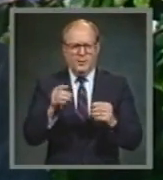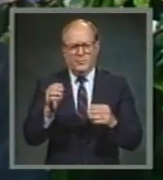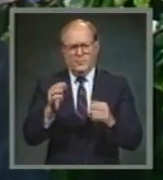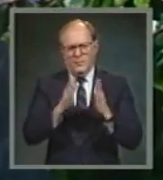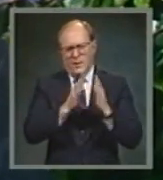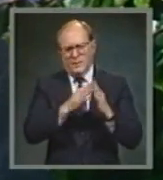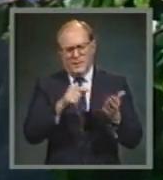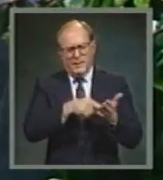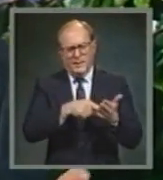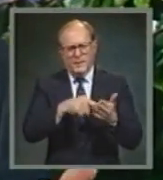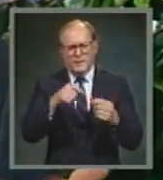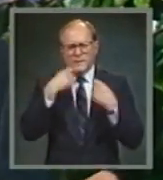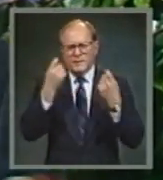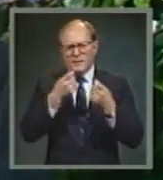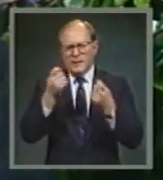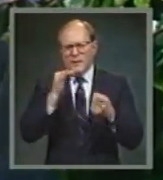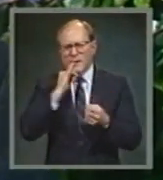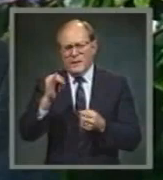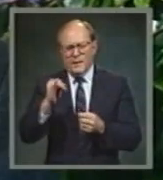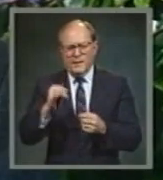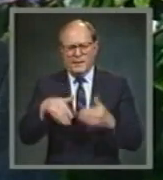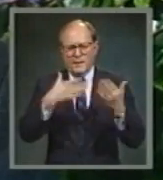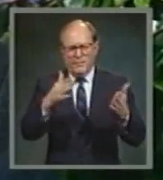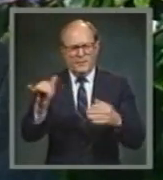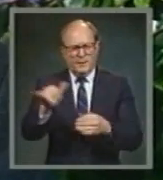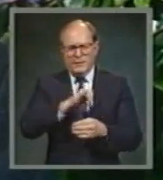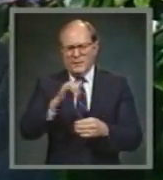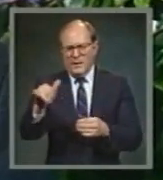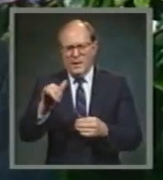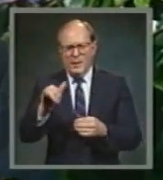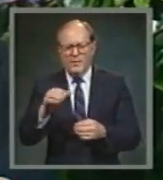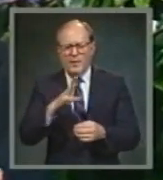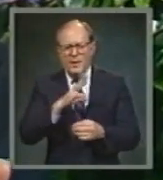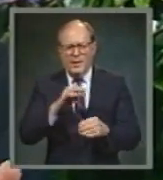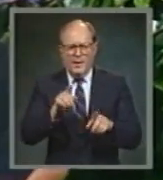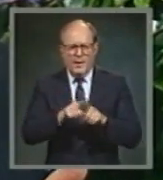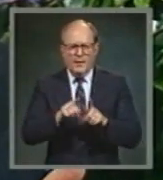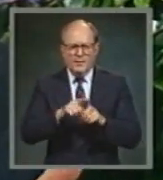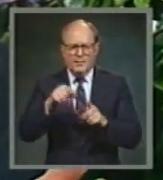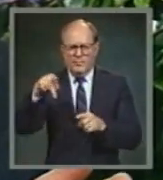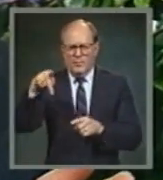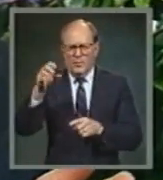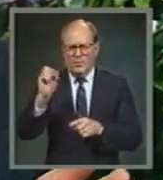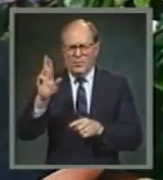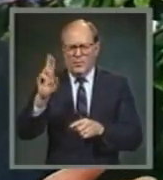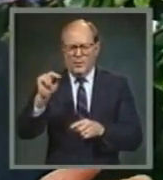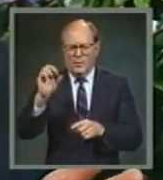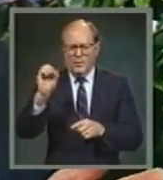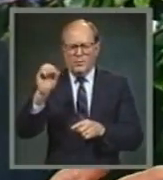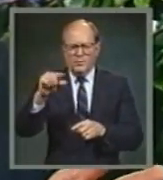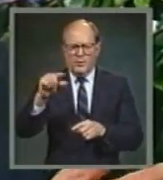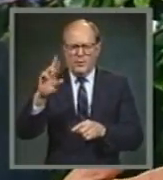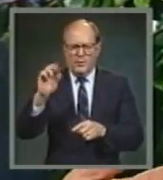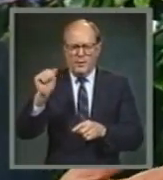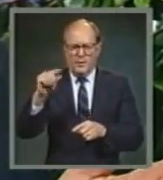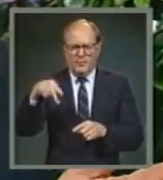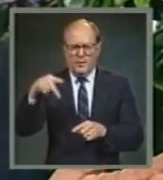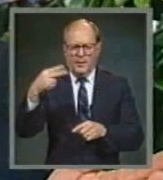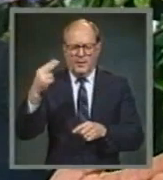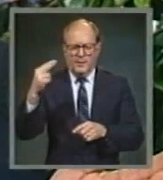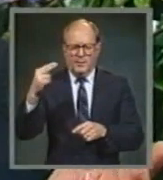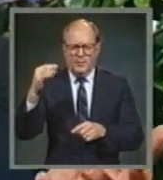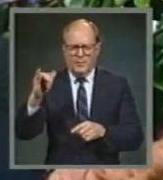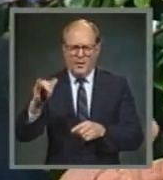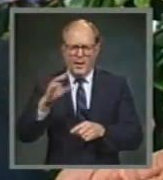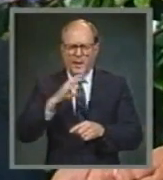treatment as illicit heterosexual relationships. Pornography, drunkenness, divorce, murder, abortion, euthanasia,